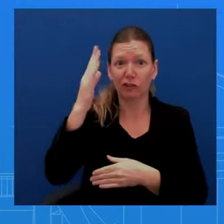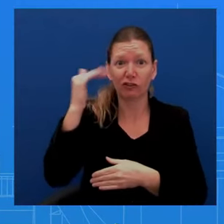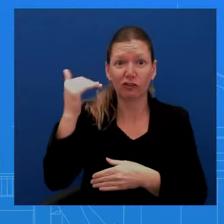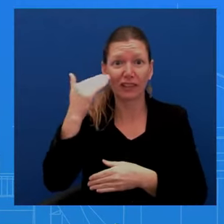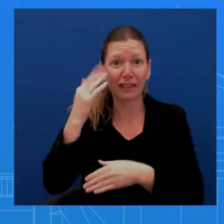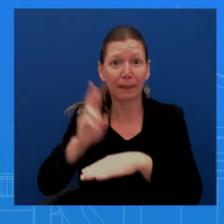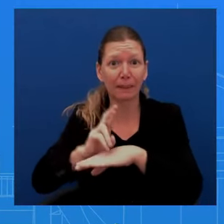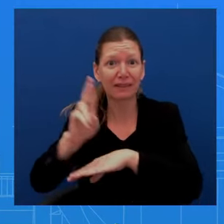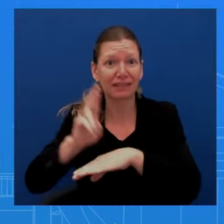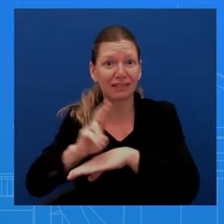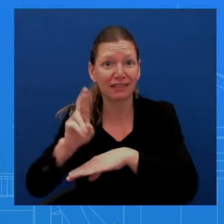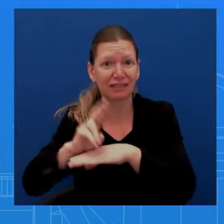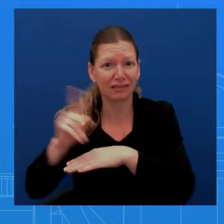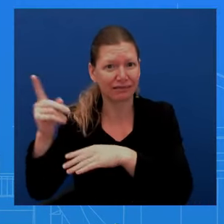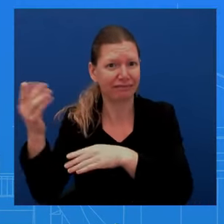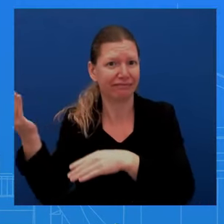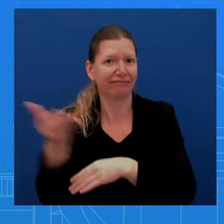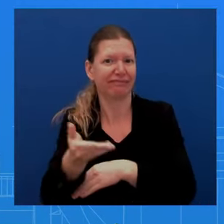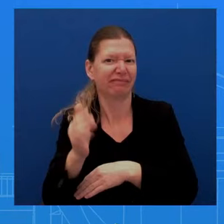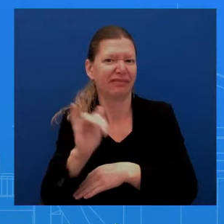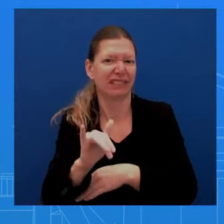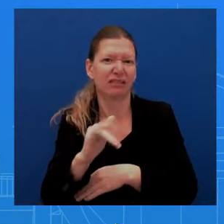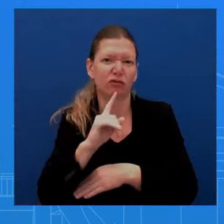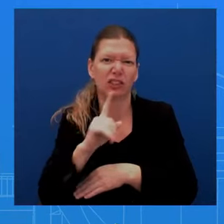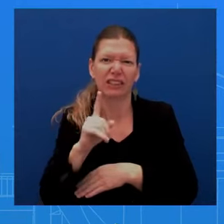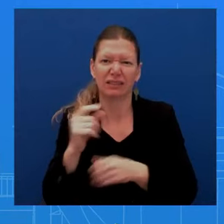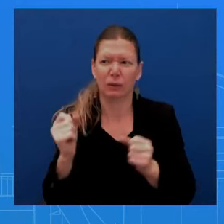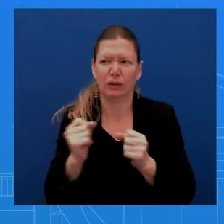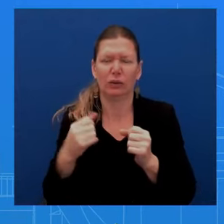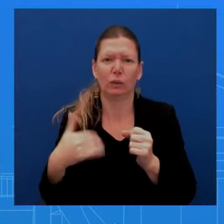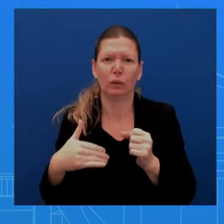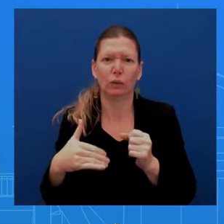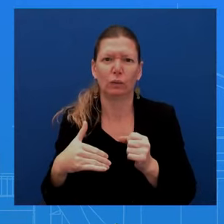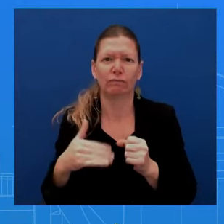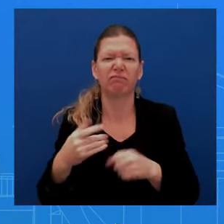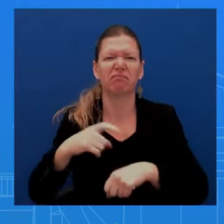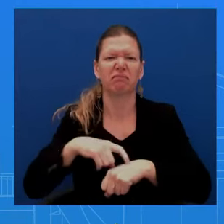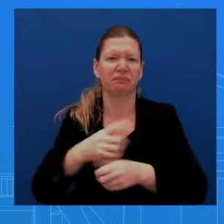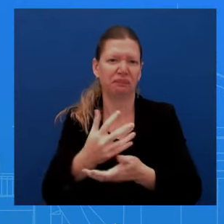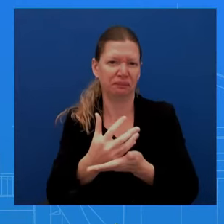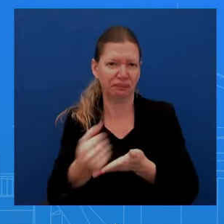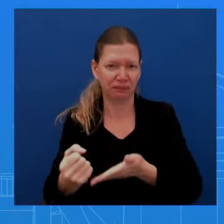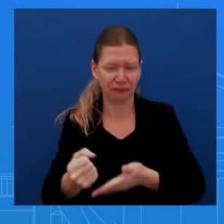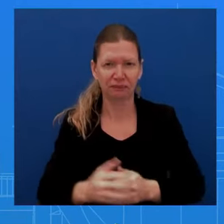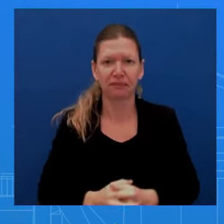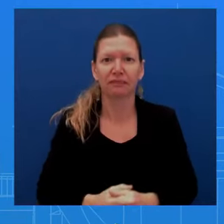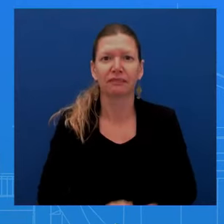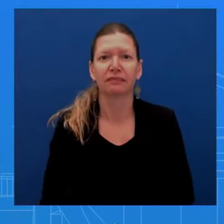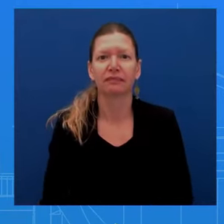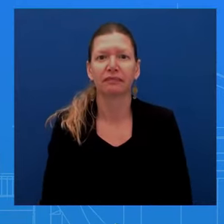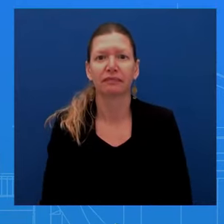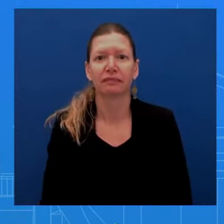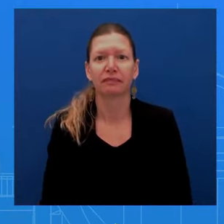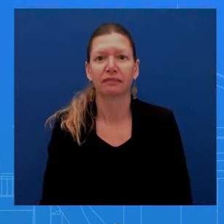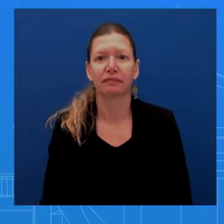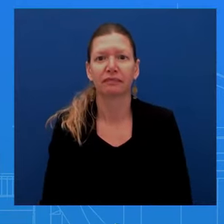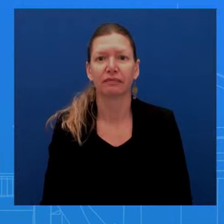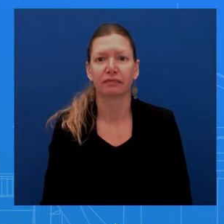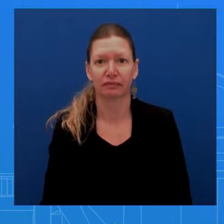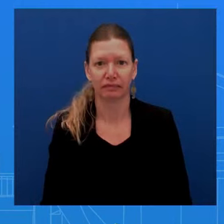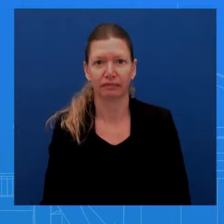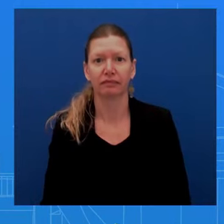John, hostages, are they any closer to being released? All right. Um, I do want to, I do want to say